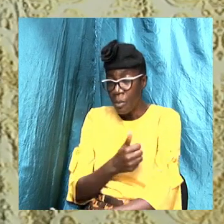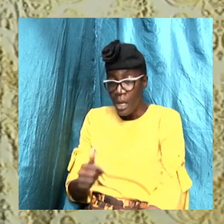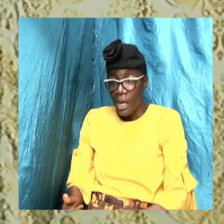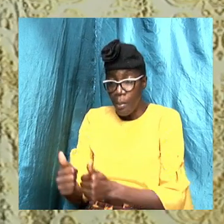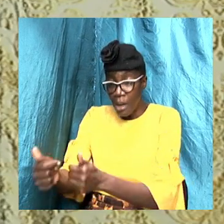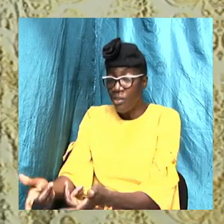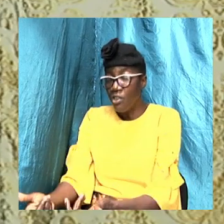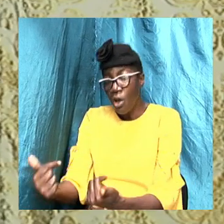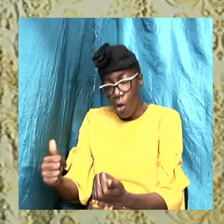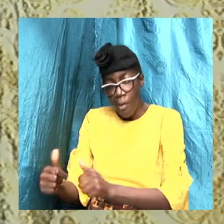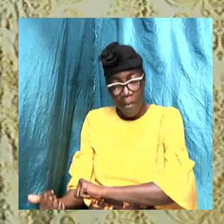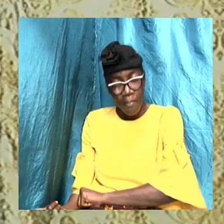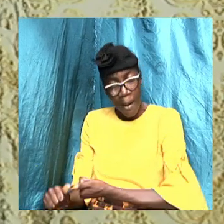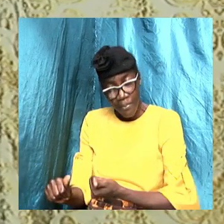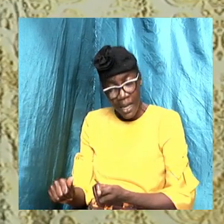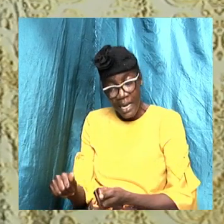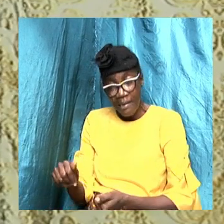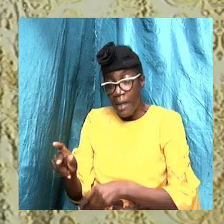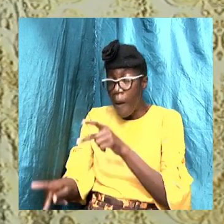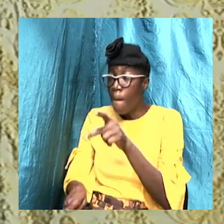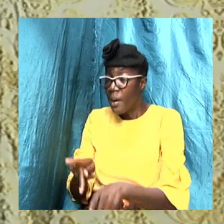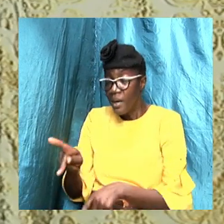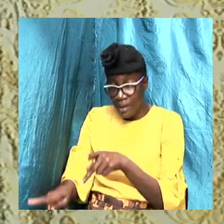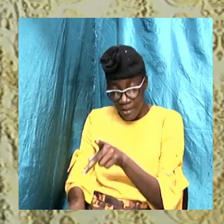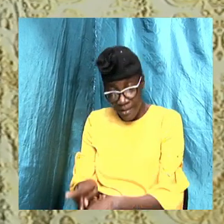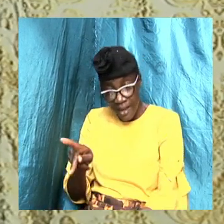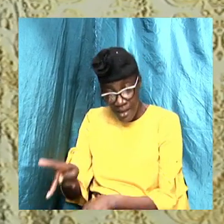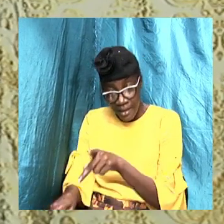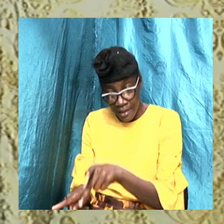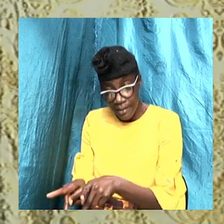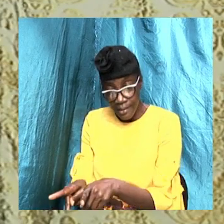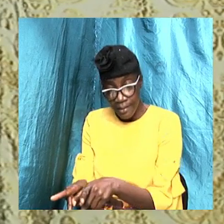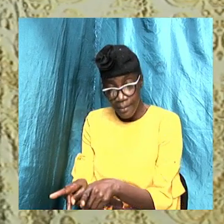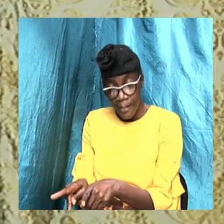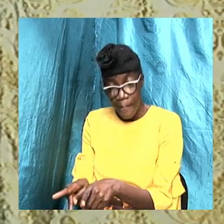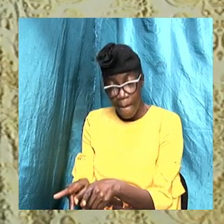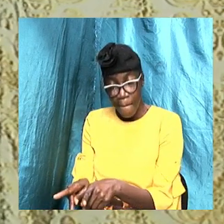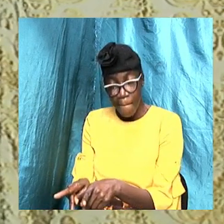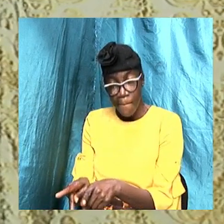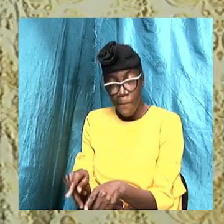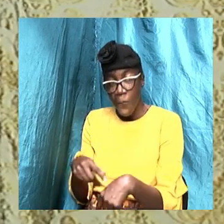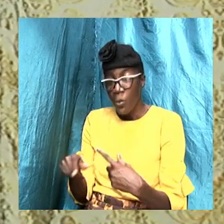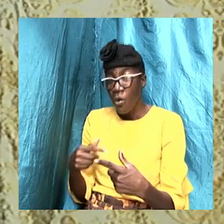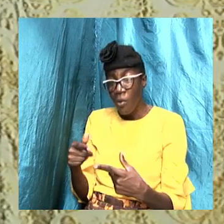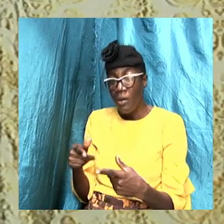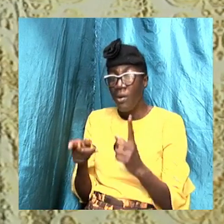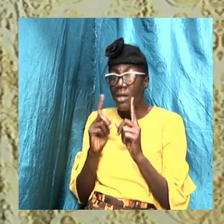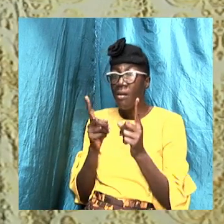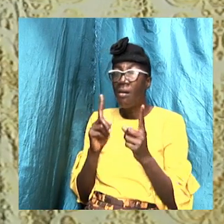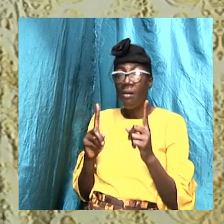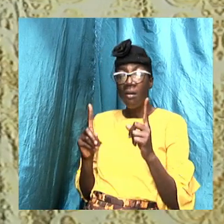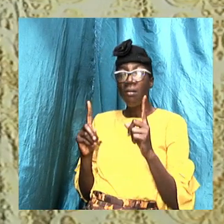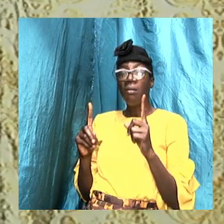individuals. So, when we mention